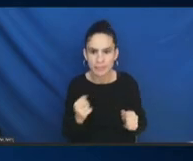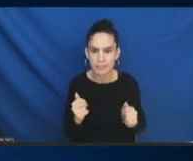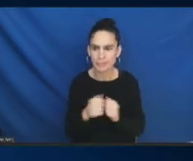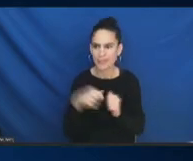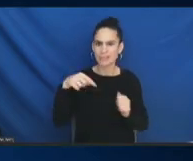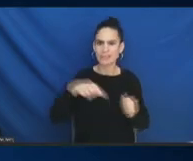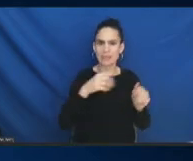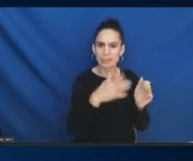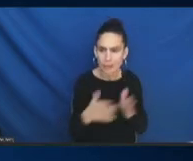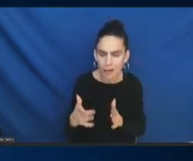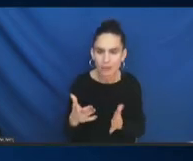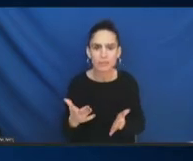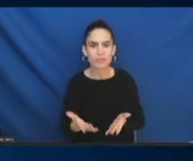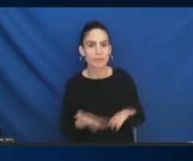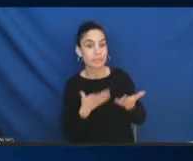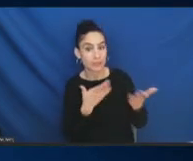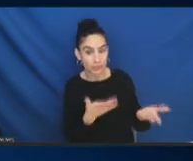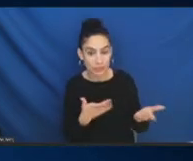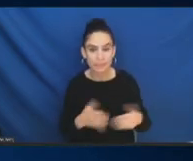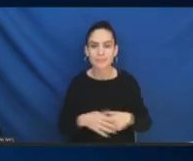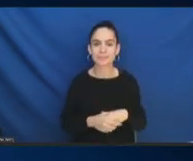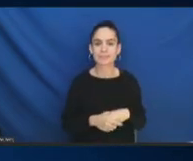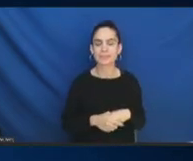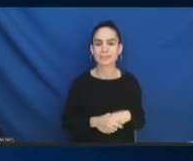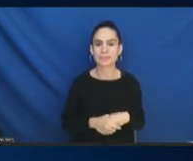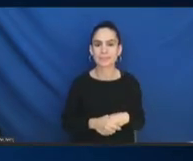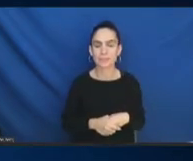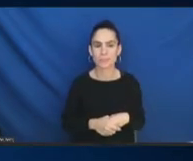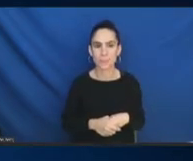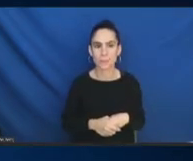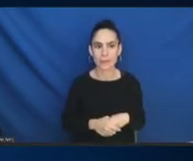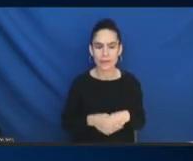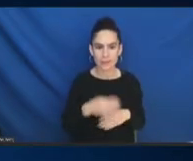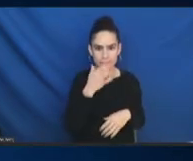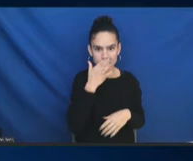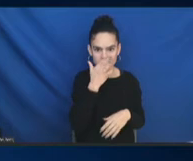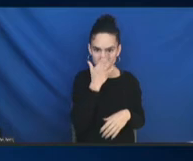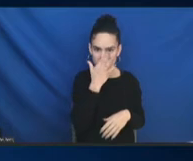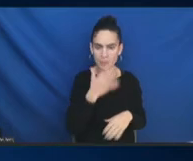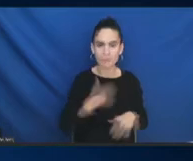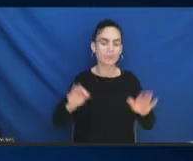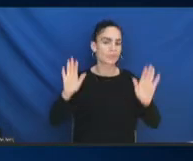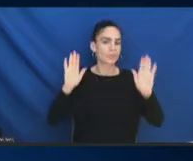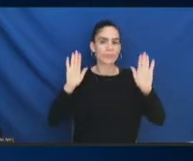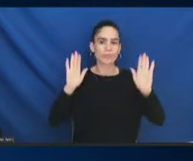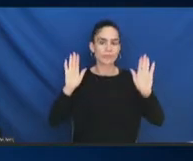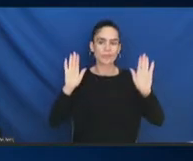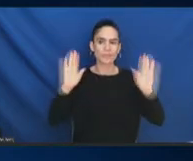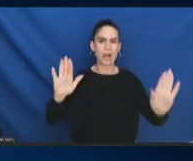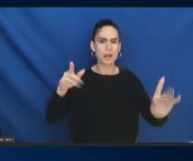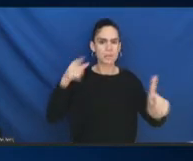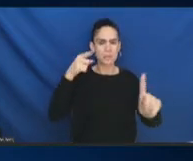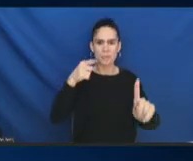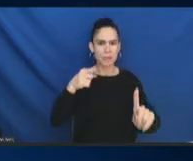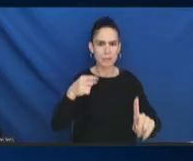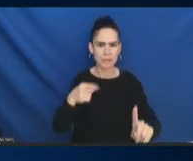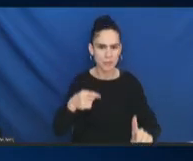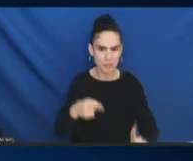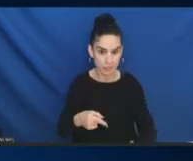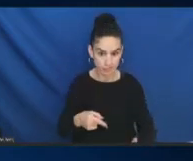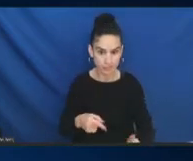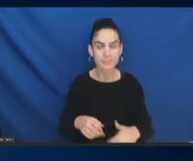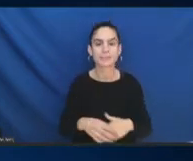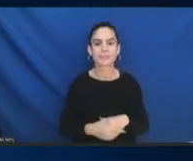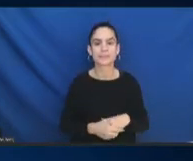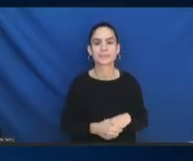recommendations? Marcella- Okay, that's a great, great set of points that you made. I, my guess, and this is